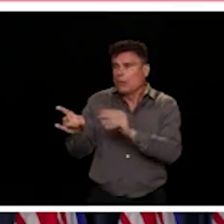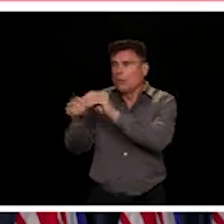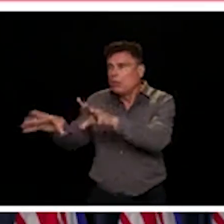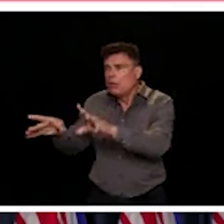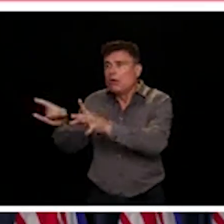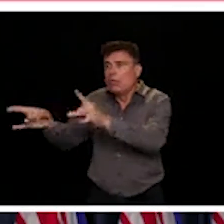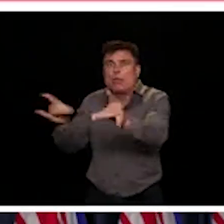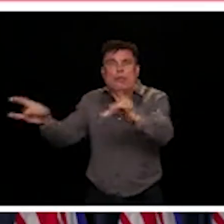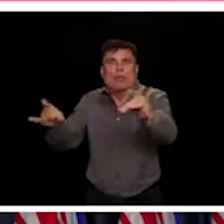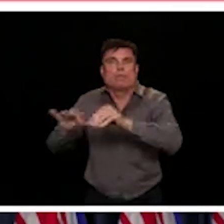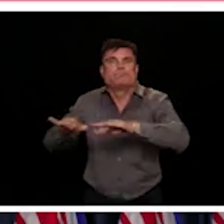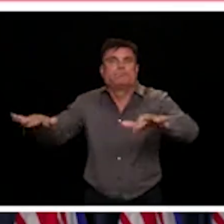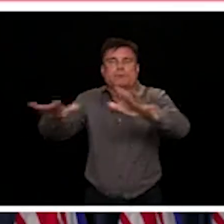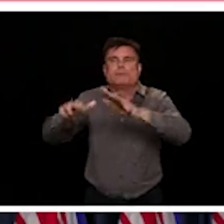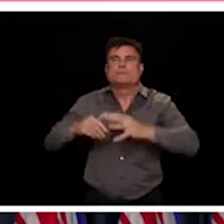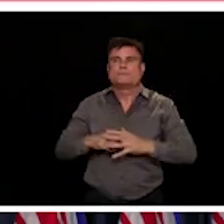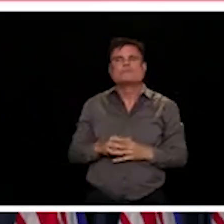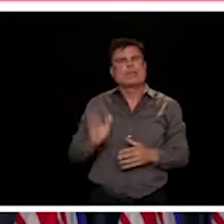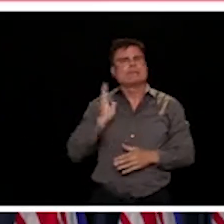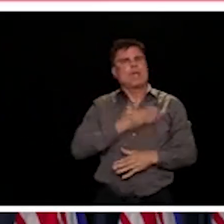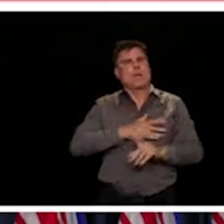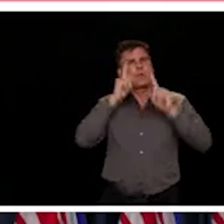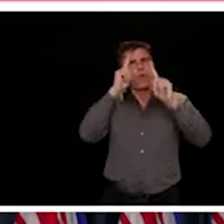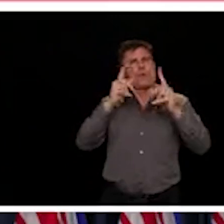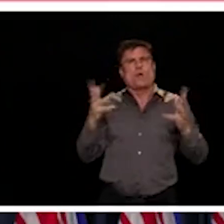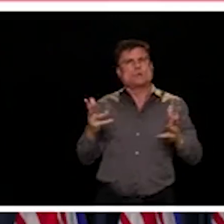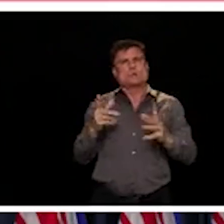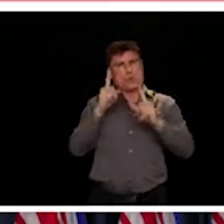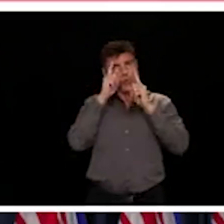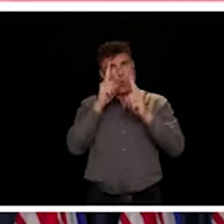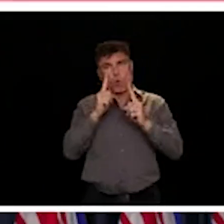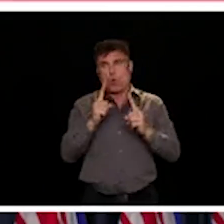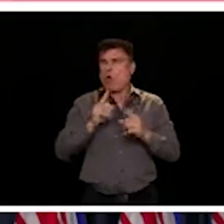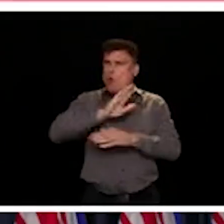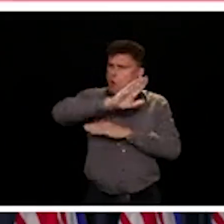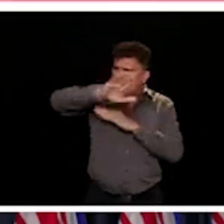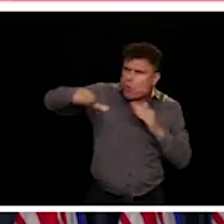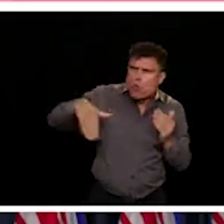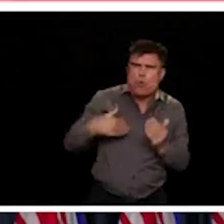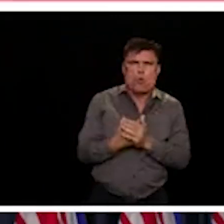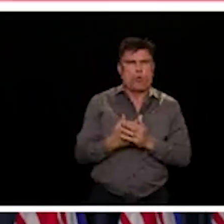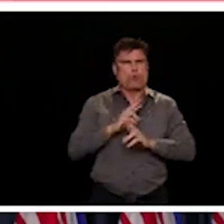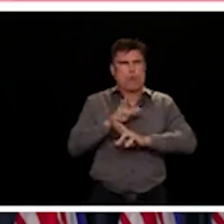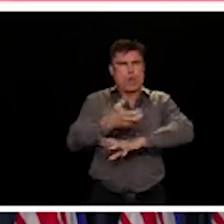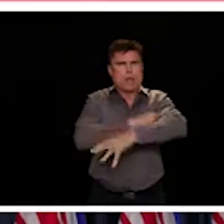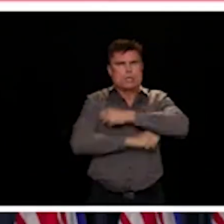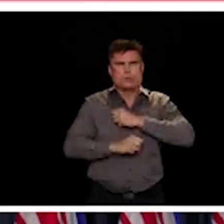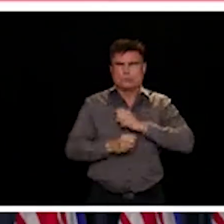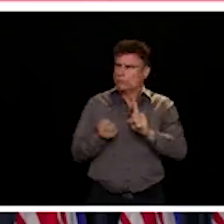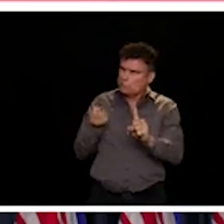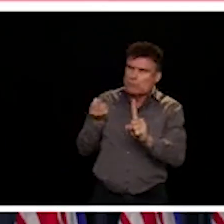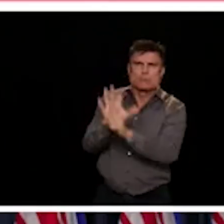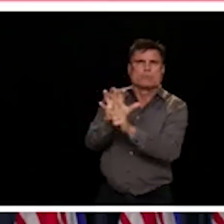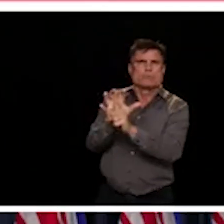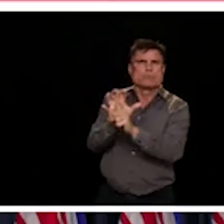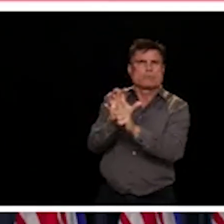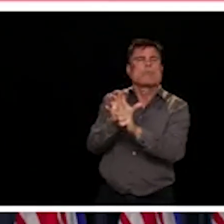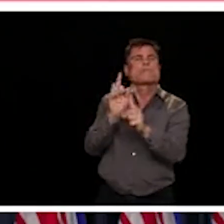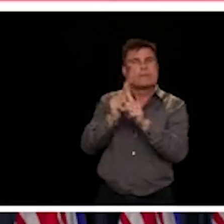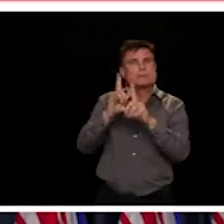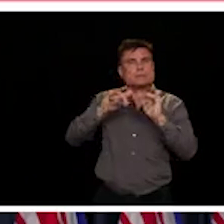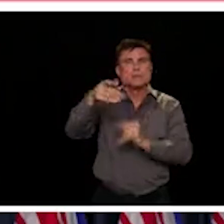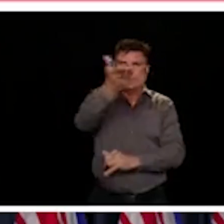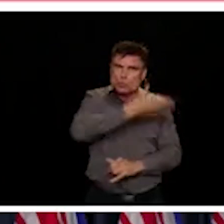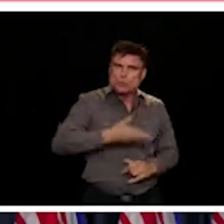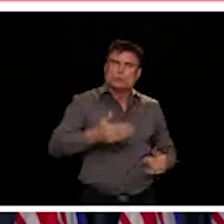part. Which means making sure that we are keeping our bubbles small, but also that we know the people that we're with.